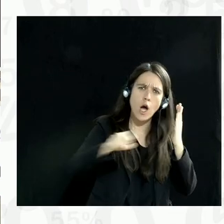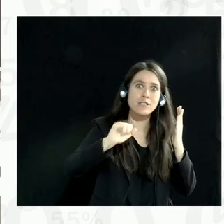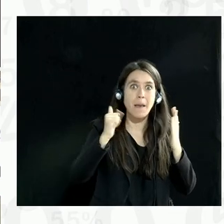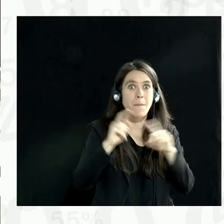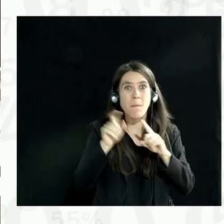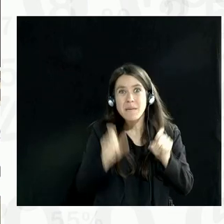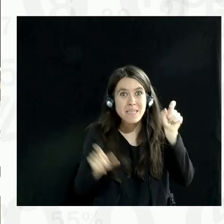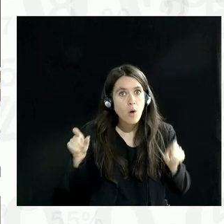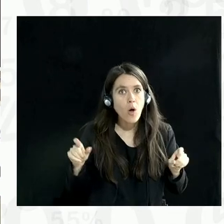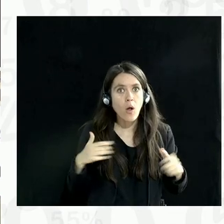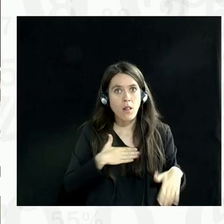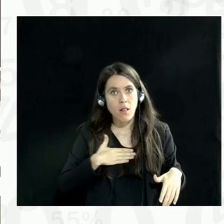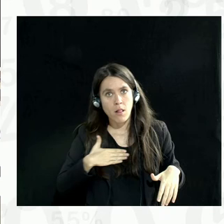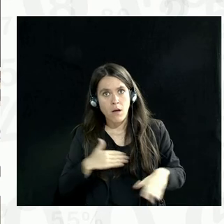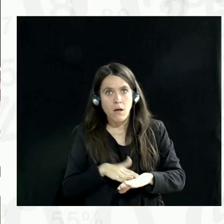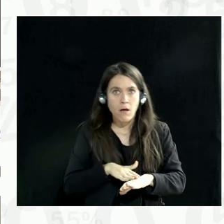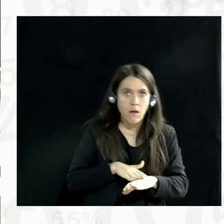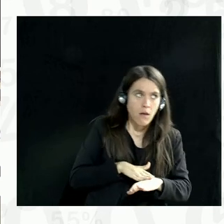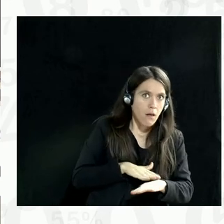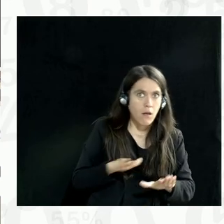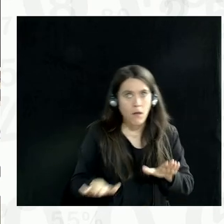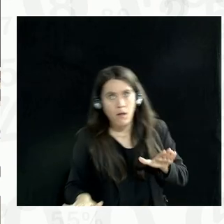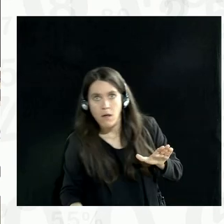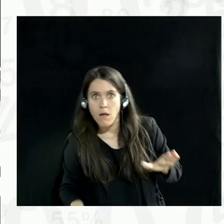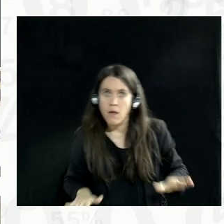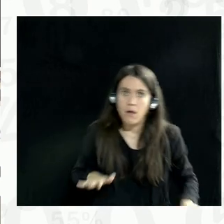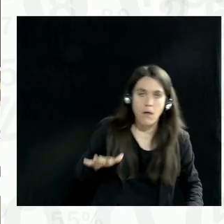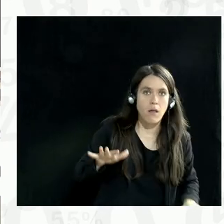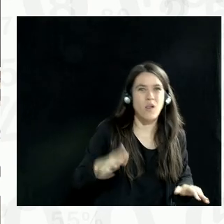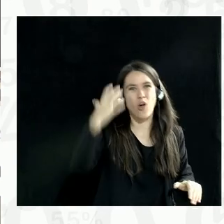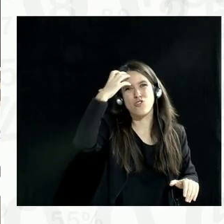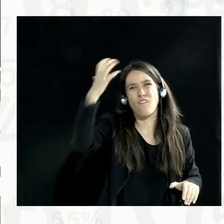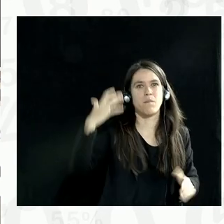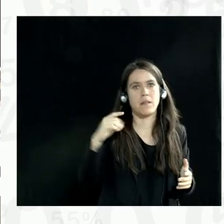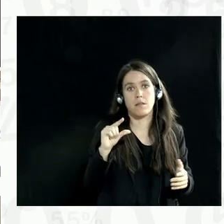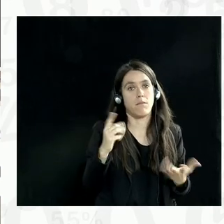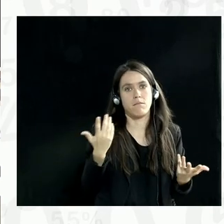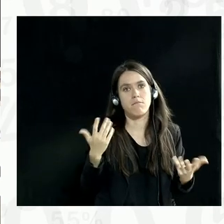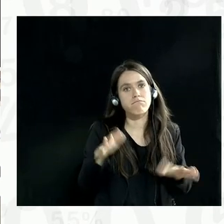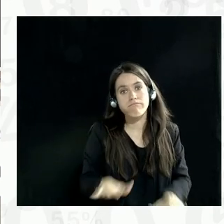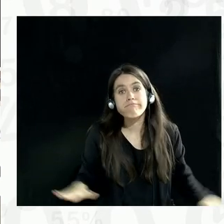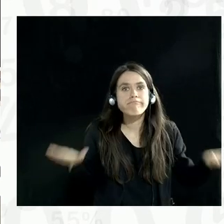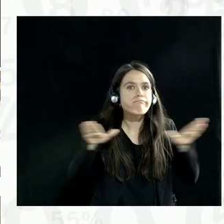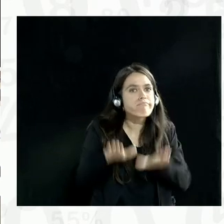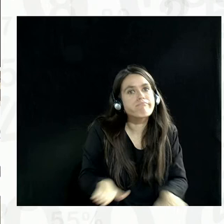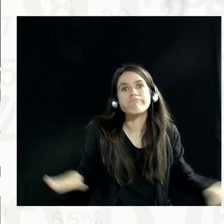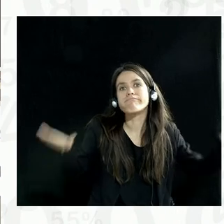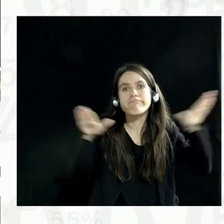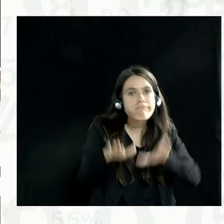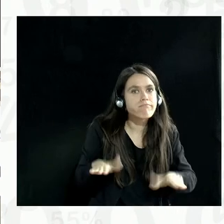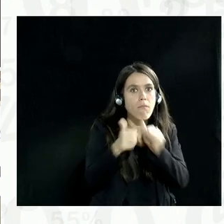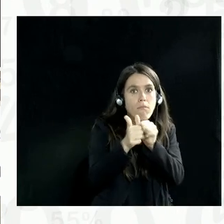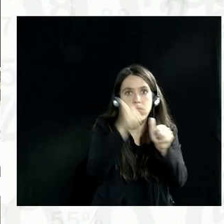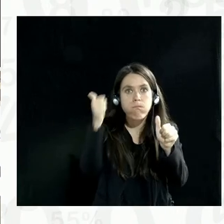fast as technology is. And governments definitely are lagging behind. And people are just,